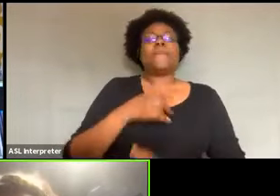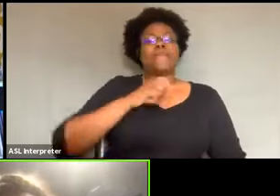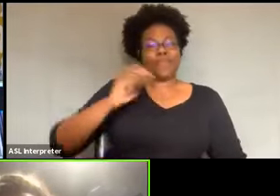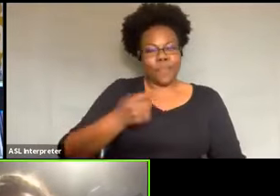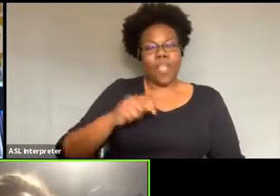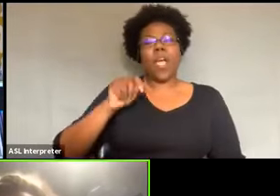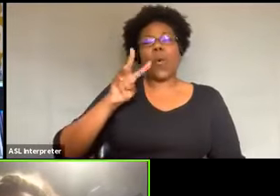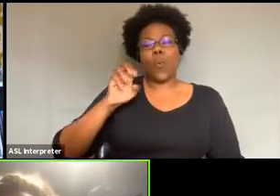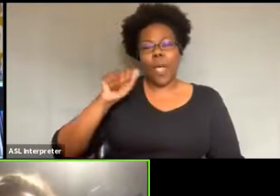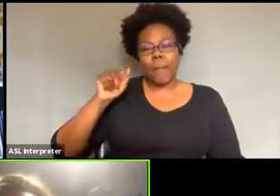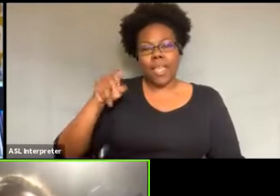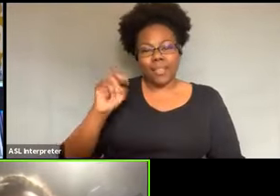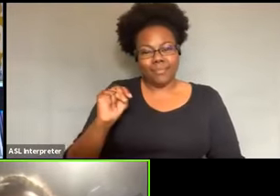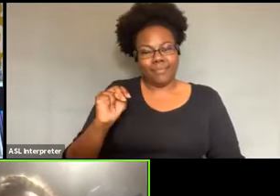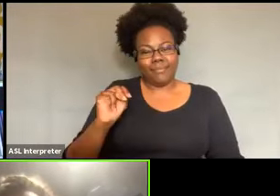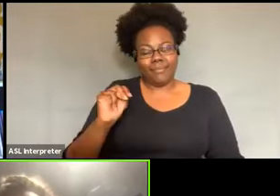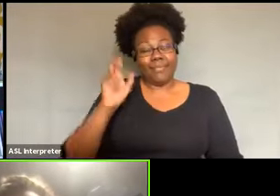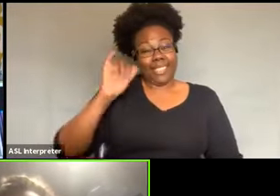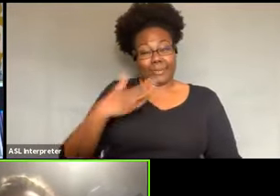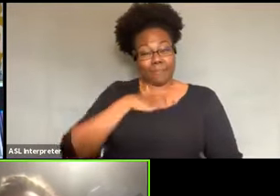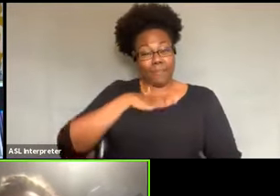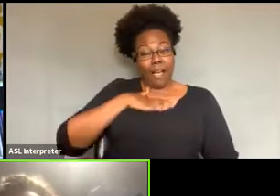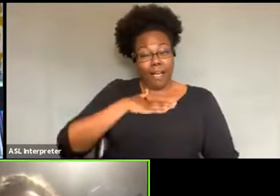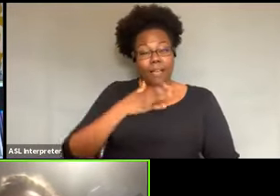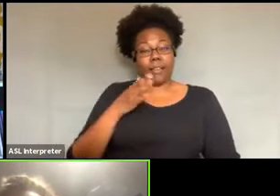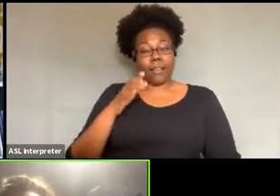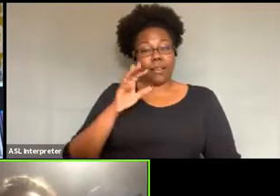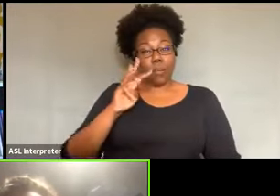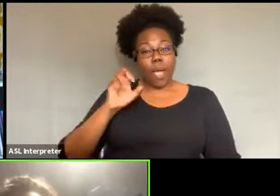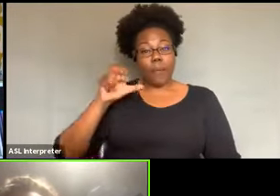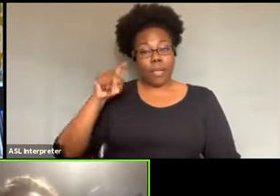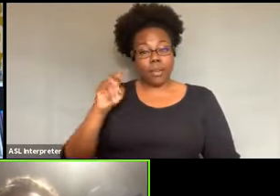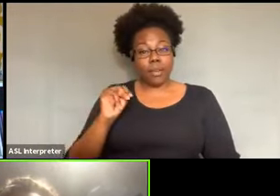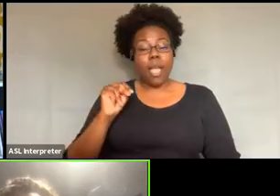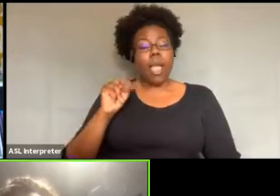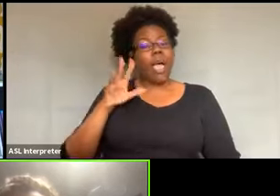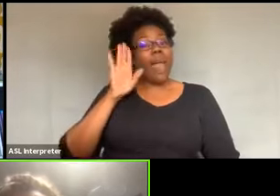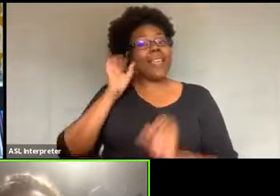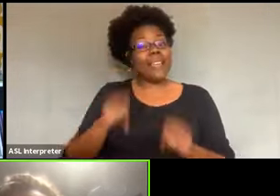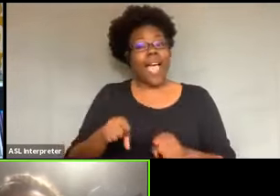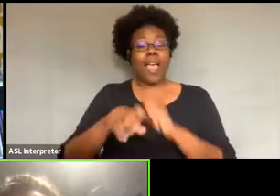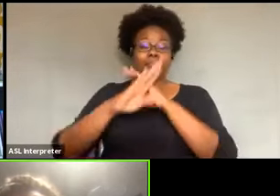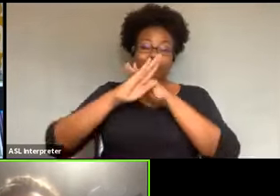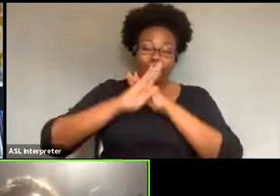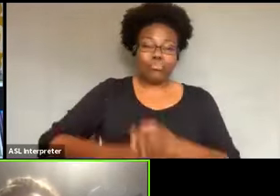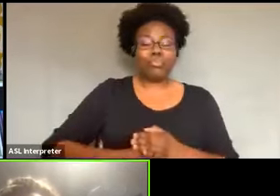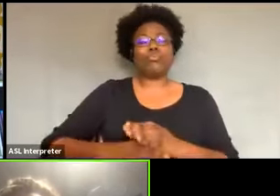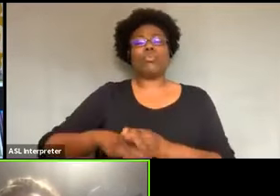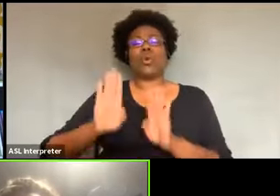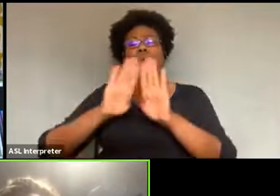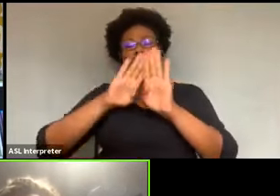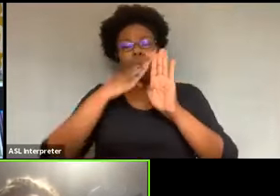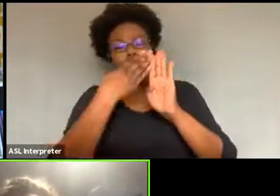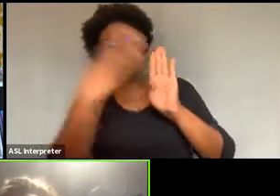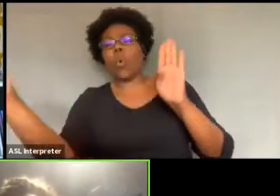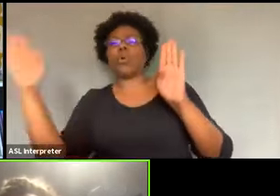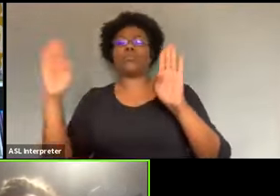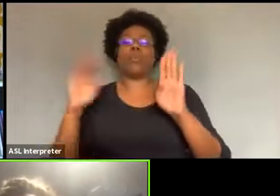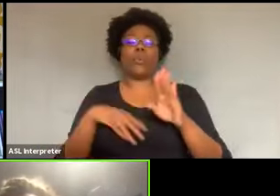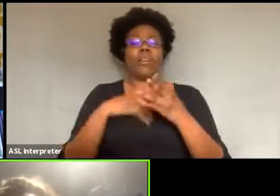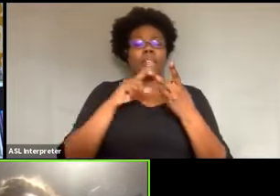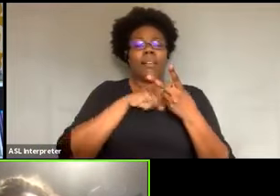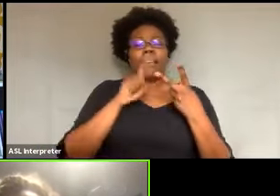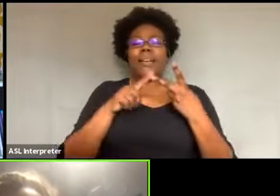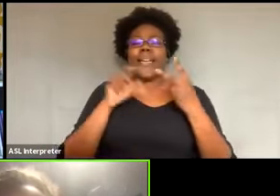is, is my weapon and it can open doors. Uh, it can relax people. It can, it can, um,